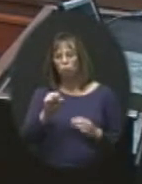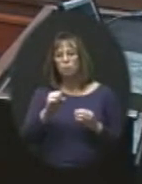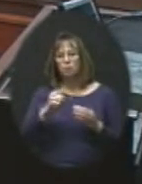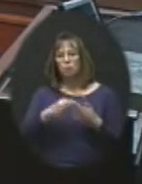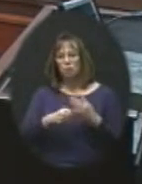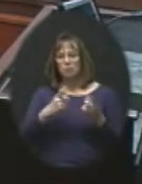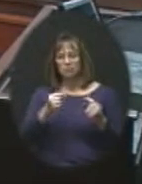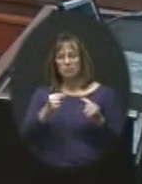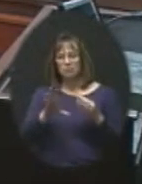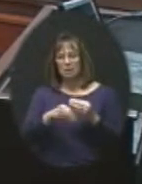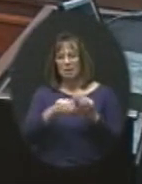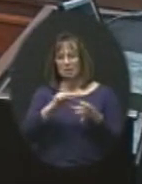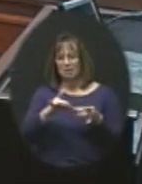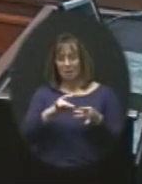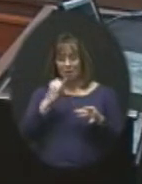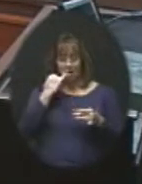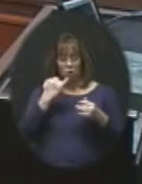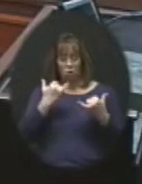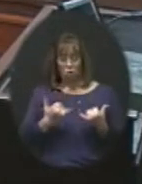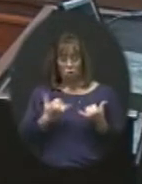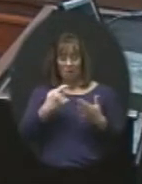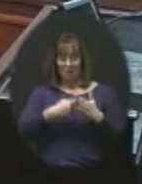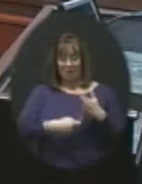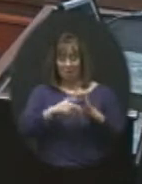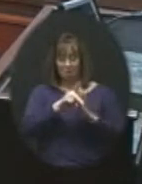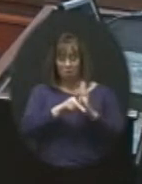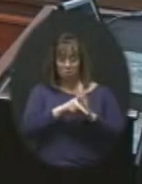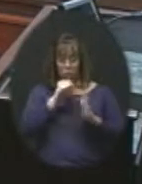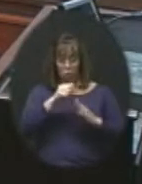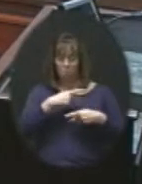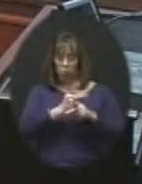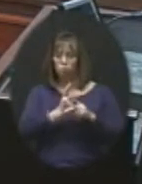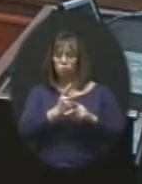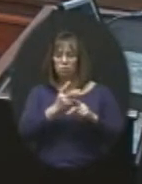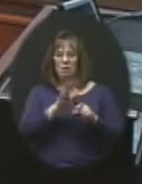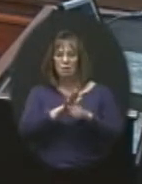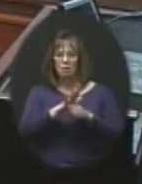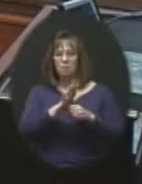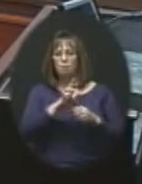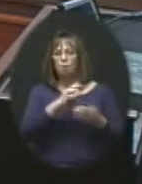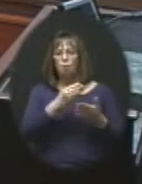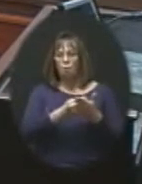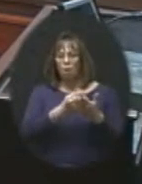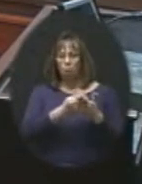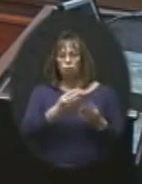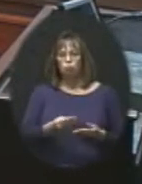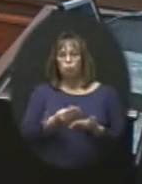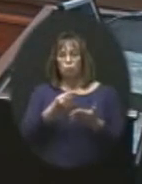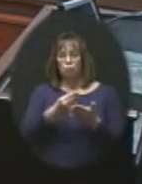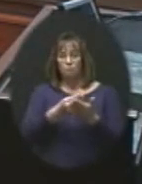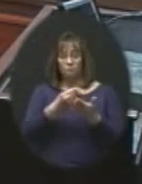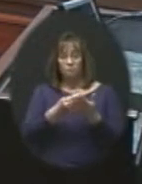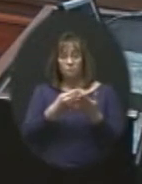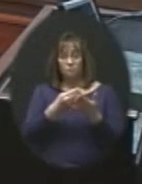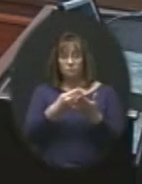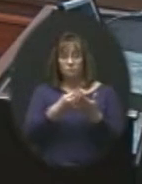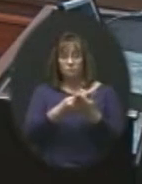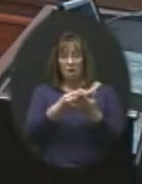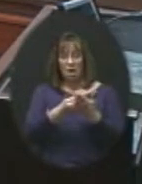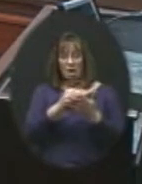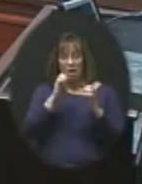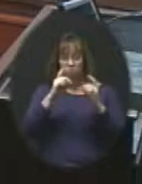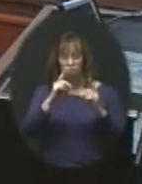it adds a statement that if current tax policies do not produce adequate revenue to fund education, those policies should be